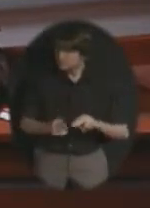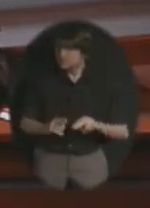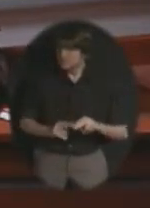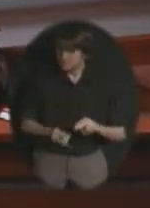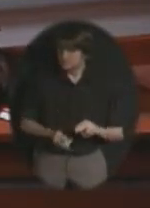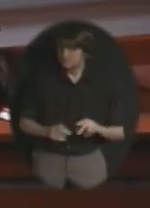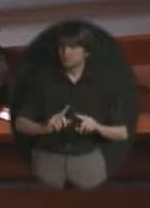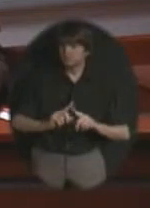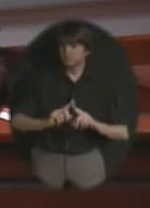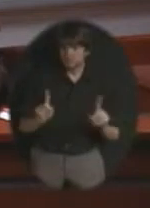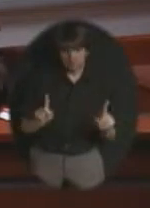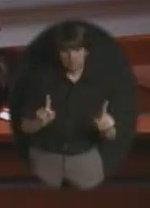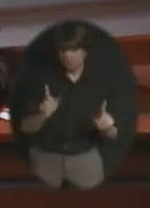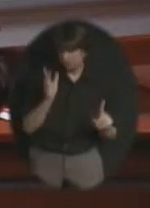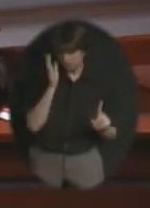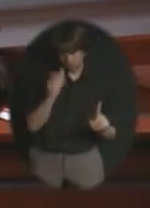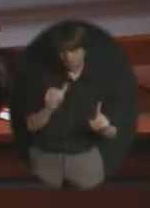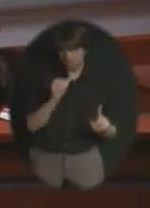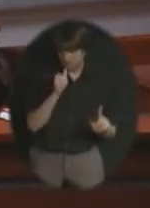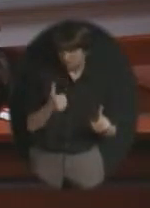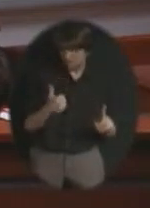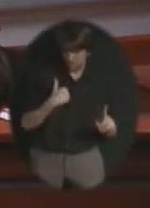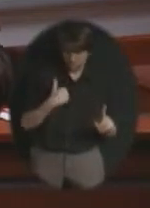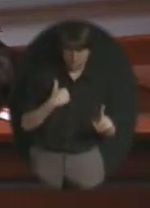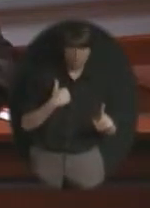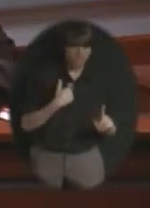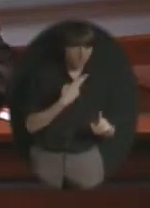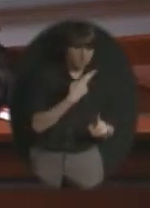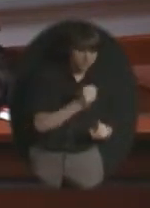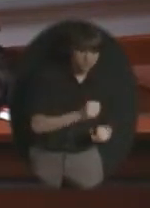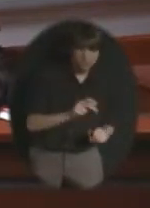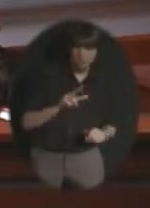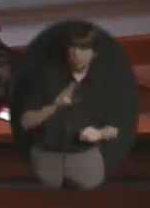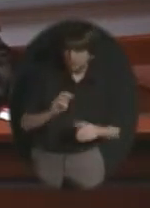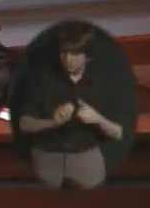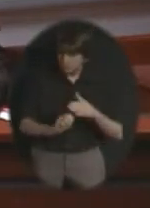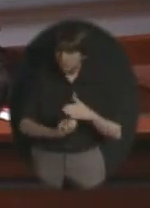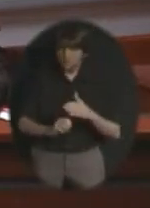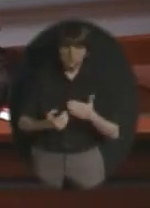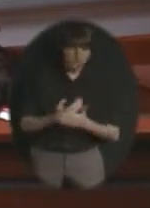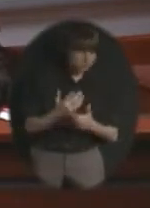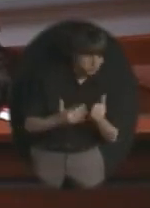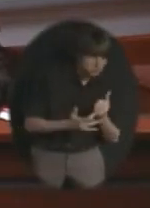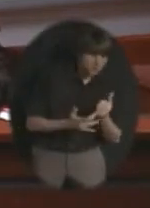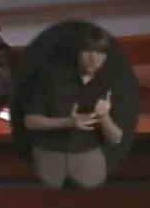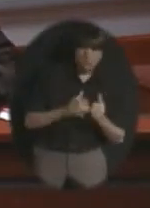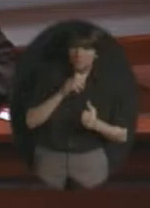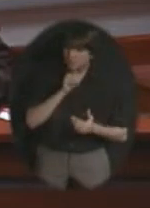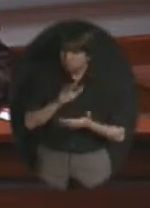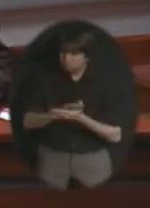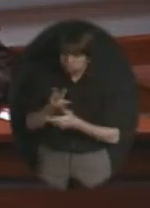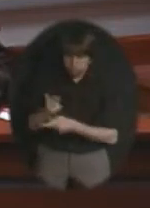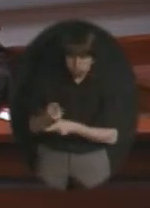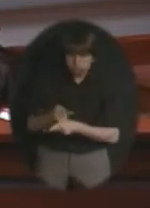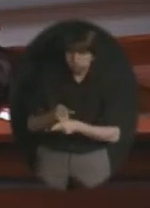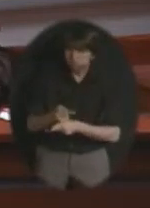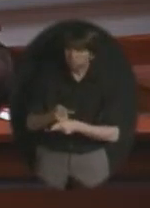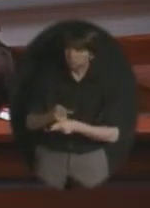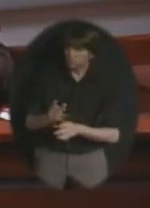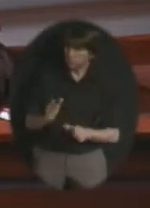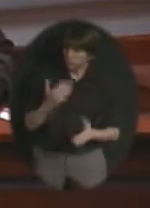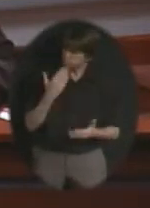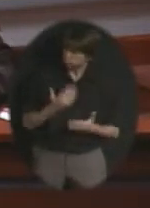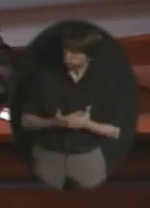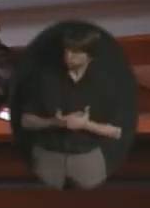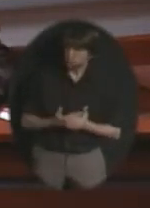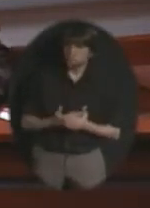not have the fifth high school the 36th elementary more technology take care of aging facilities and so forth so again we are out